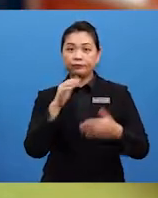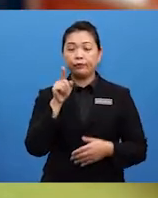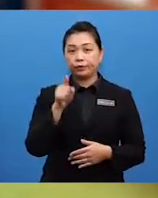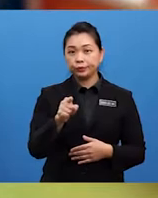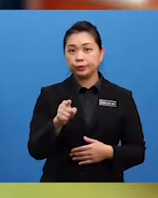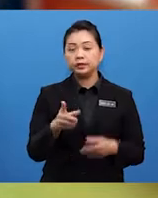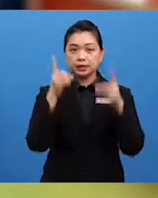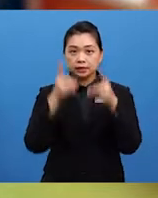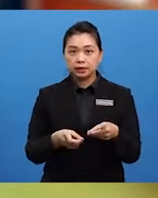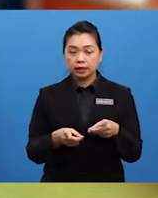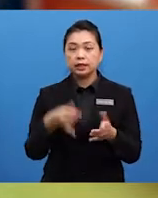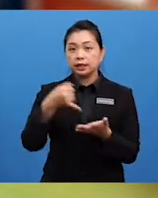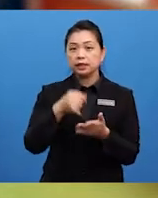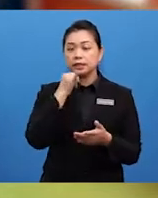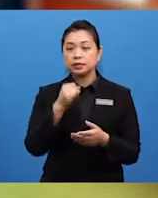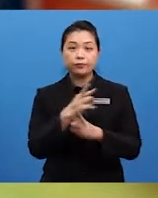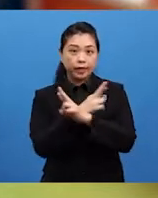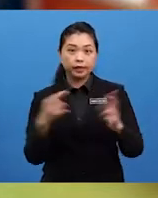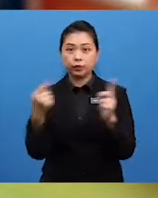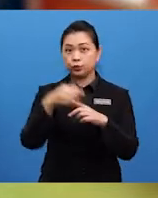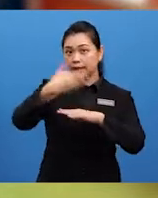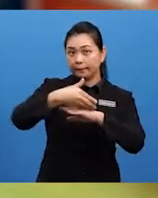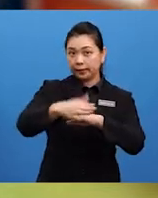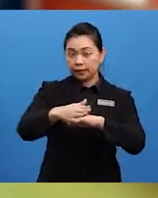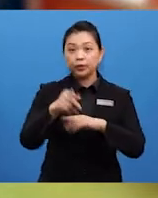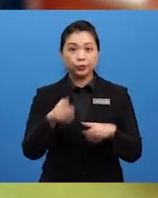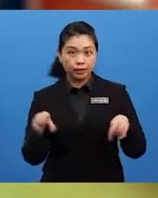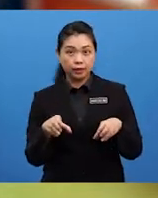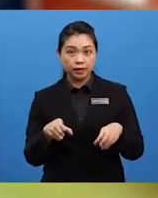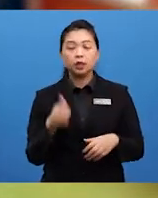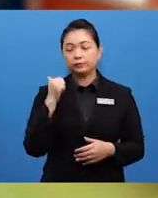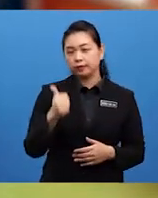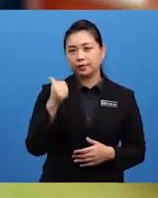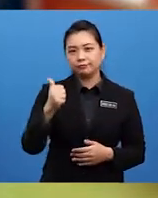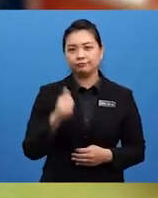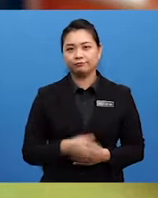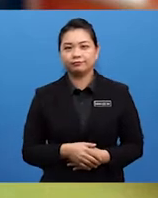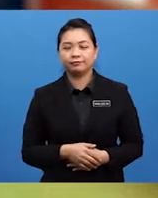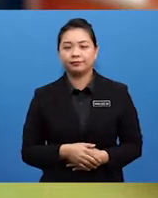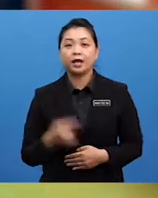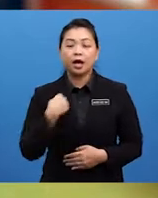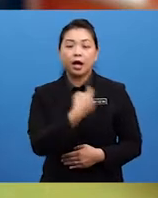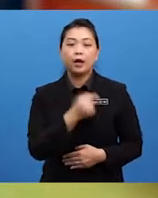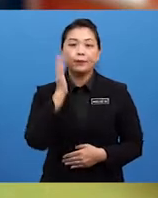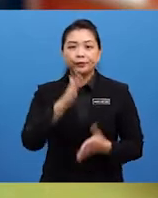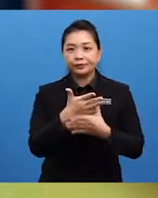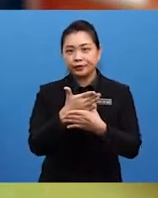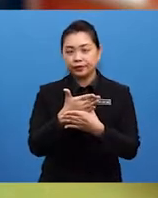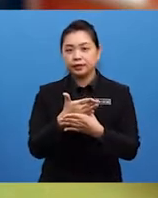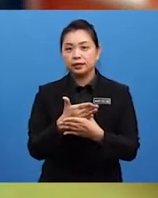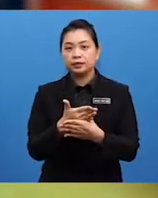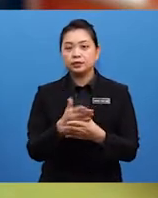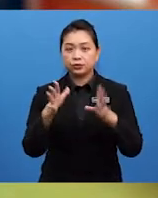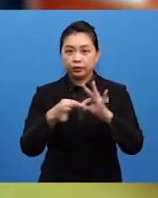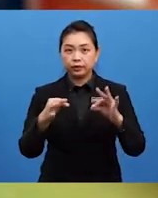that it's ready to be submitted? You did? Well done. I will share the story about